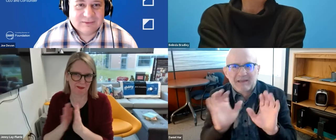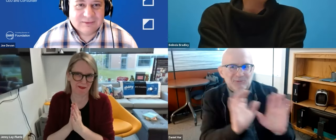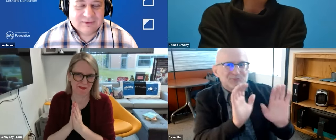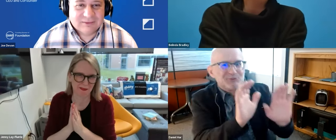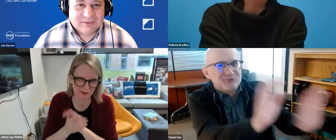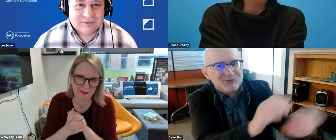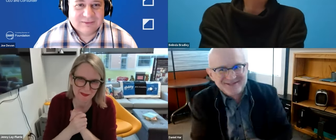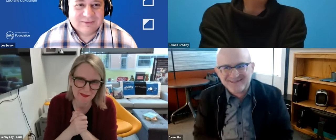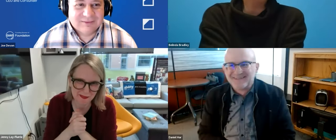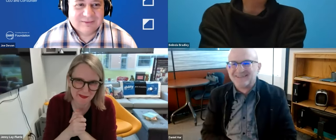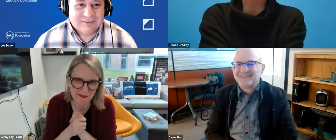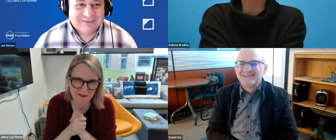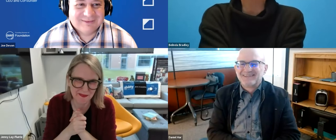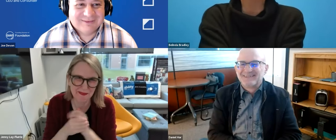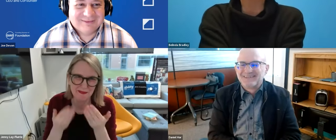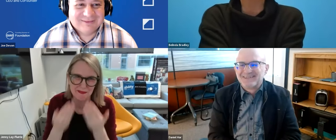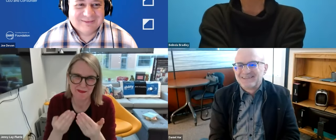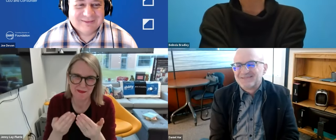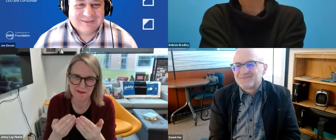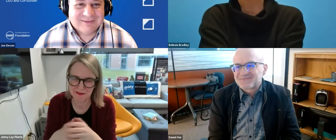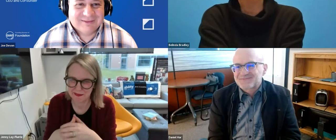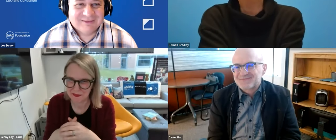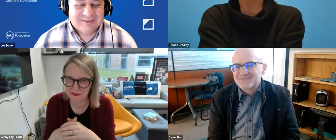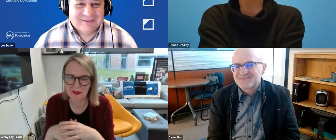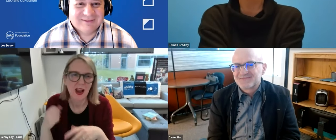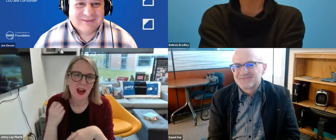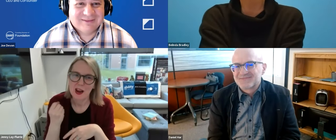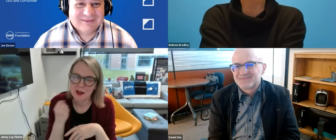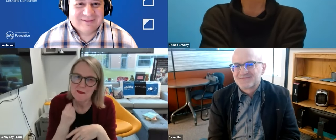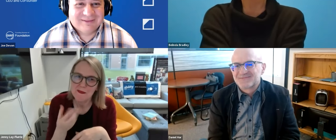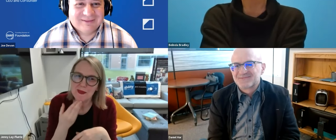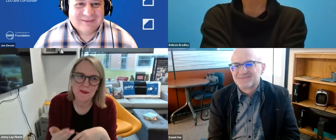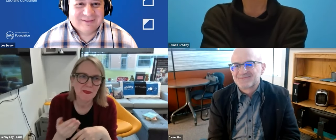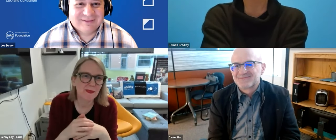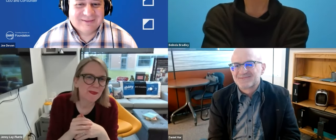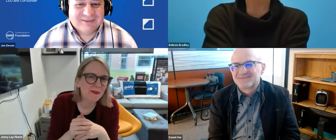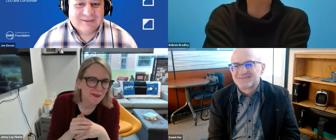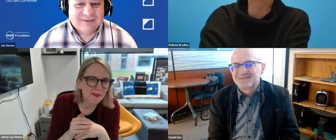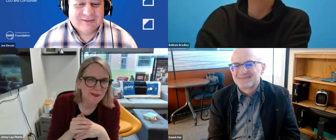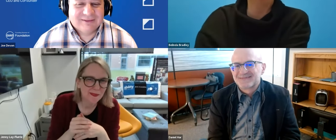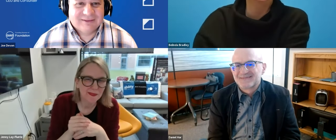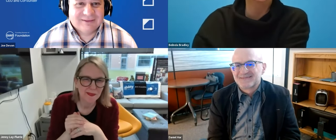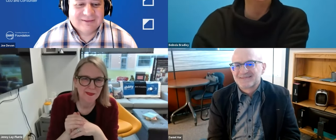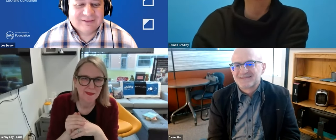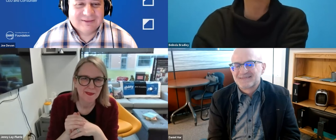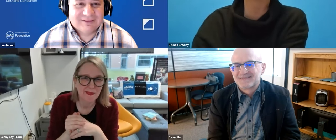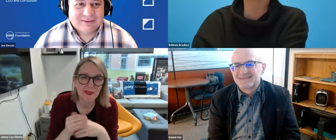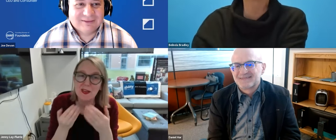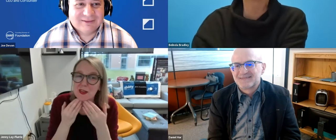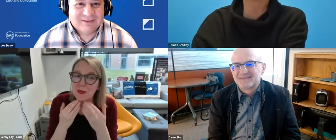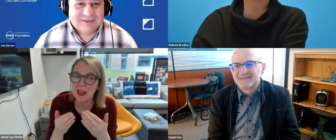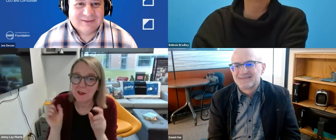I've presented that to the technical support team, but I'm waiting to hear back from them. I thought I'd take the opportunity to provide that here.